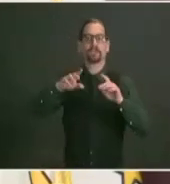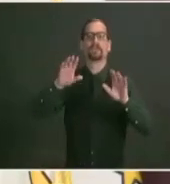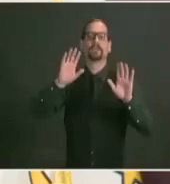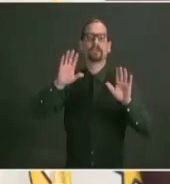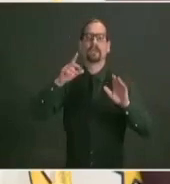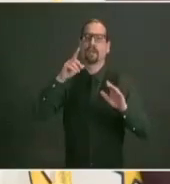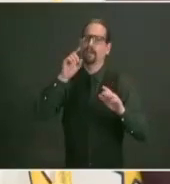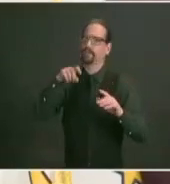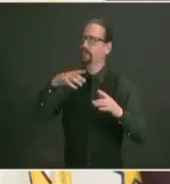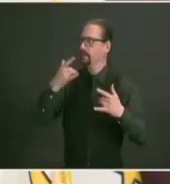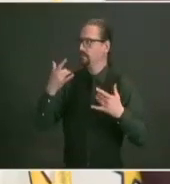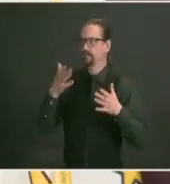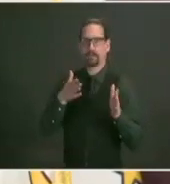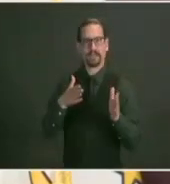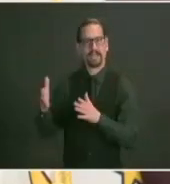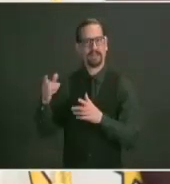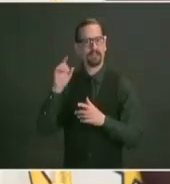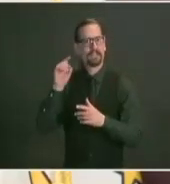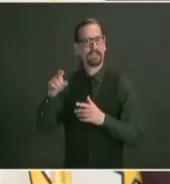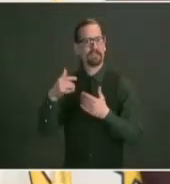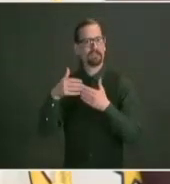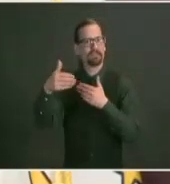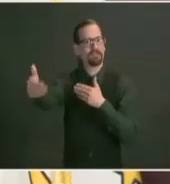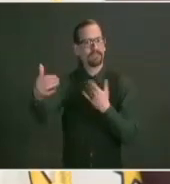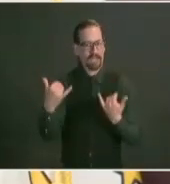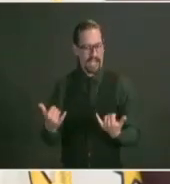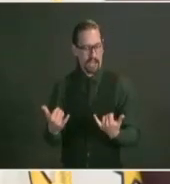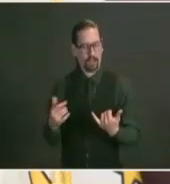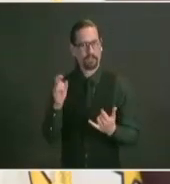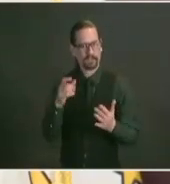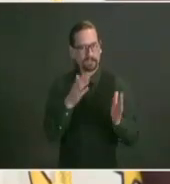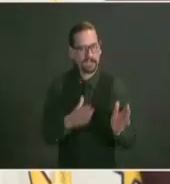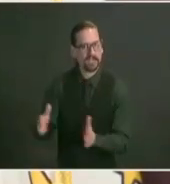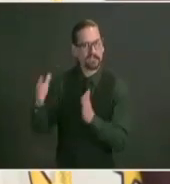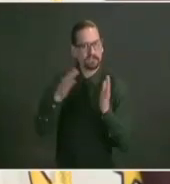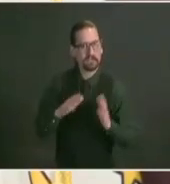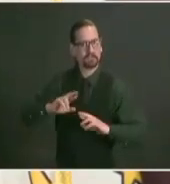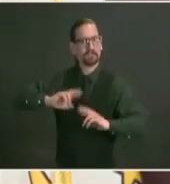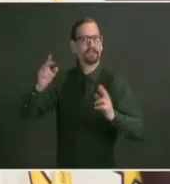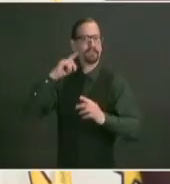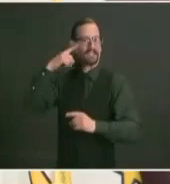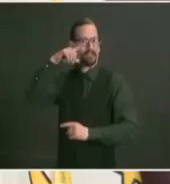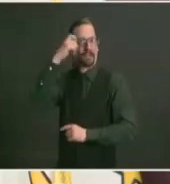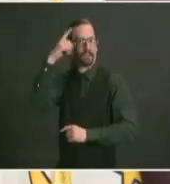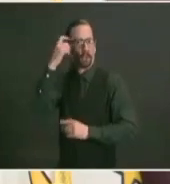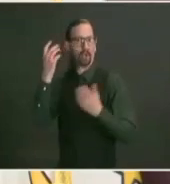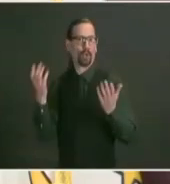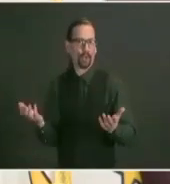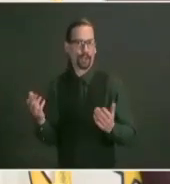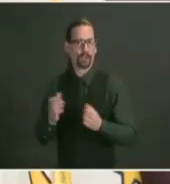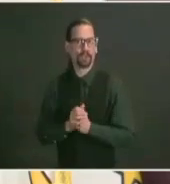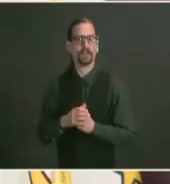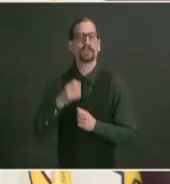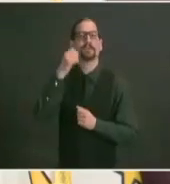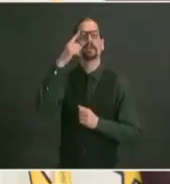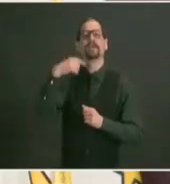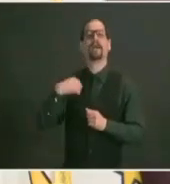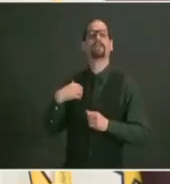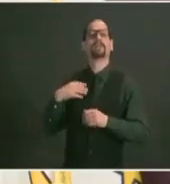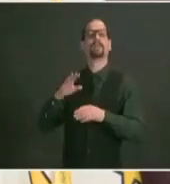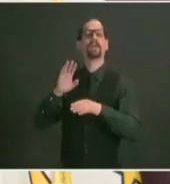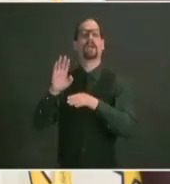summer schedule by starting to open up for business and organizations that are looking to host an outdoor event